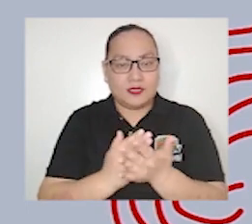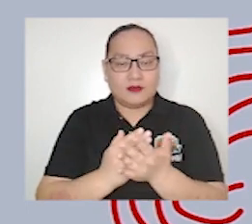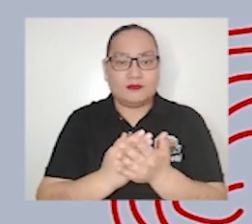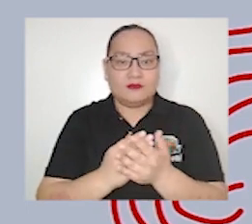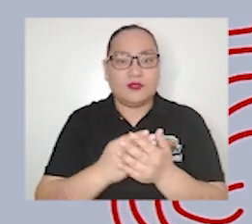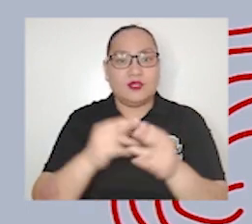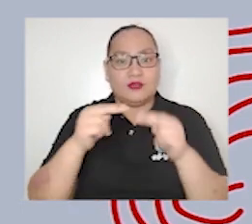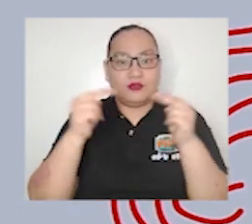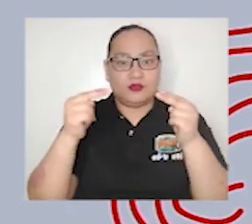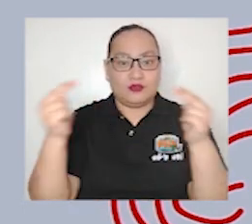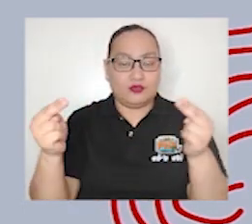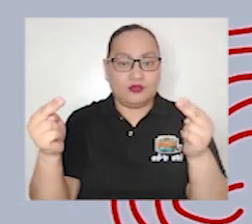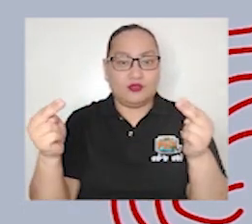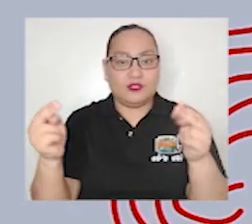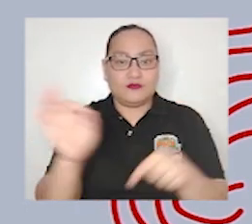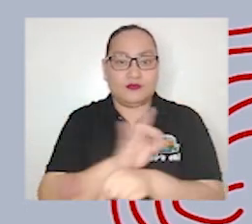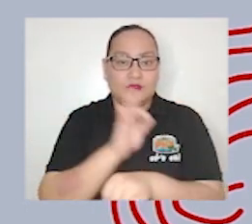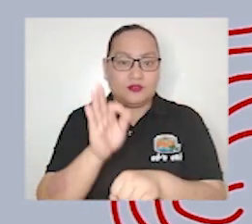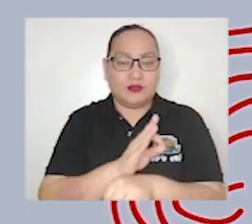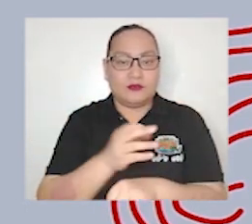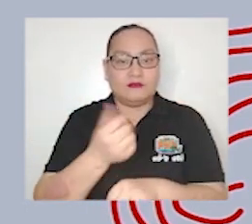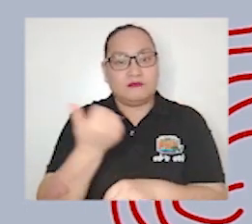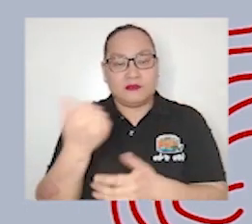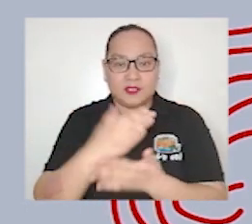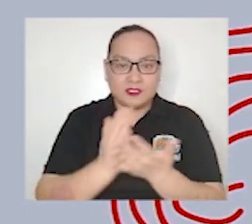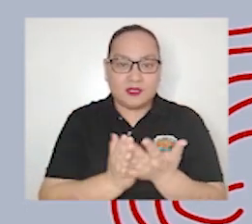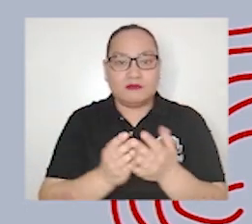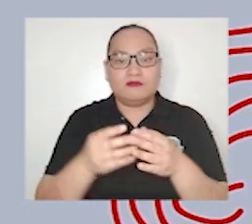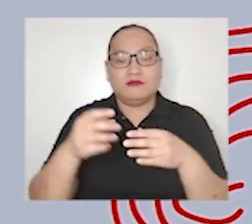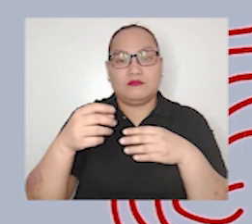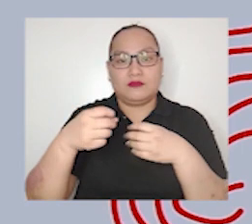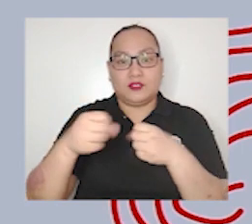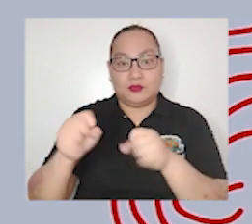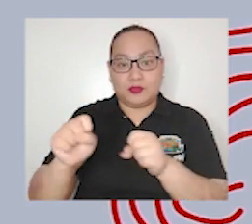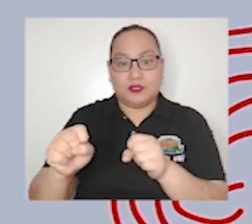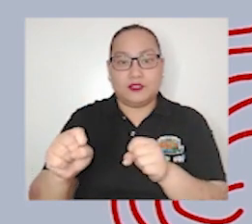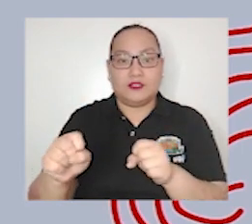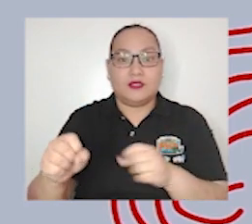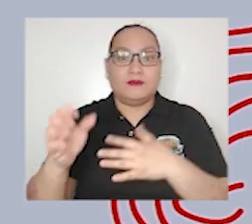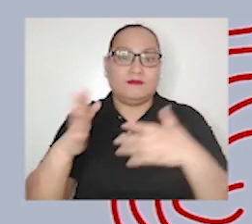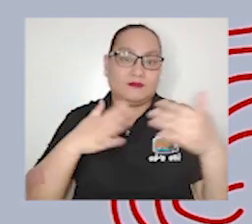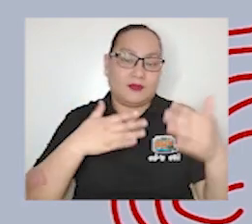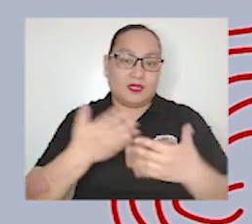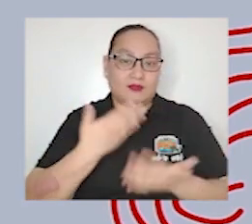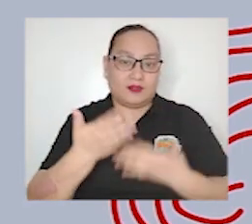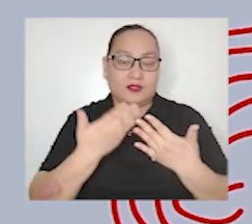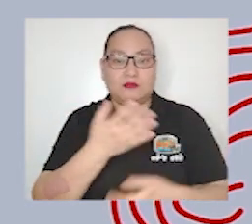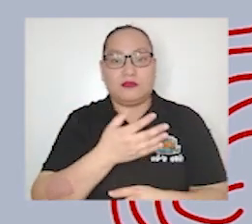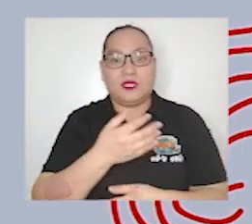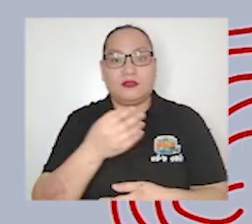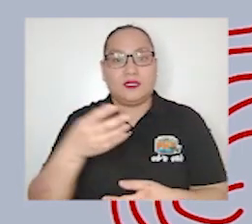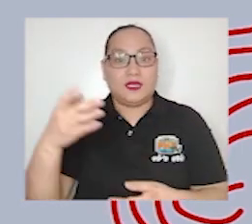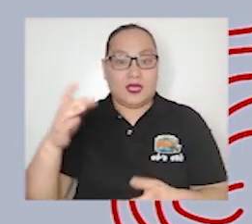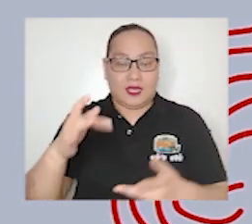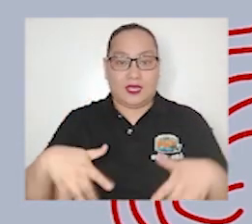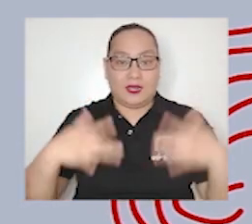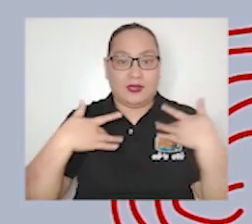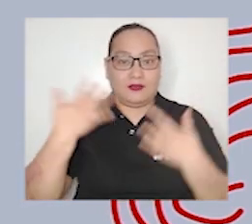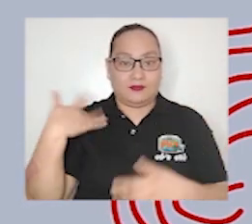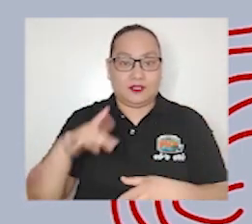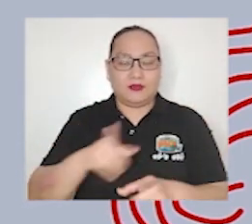function some are into sports entertainment lifestyle and commentaries indeed